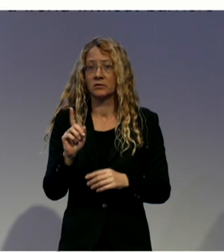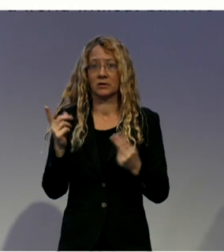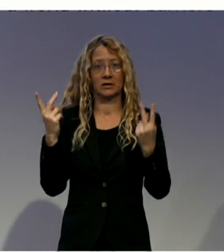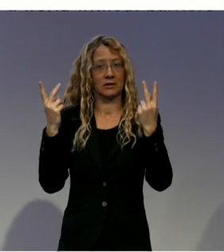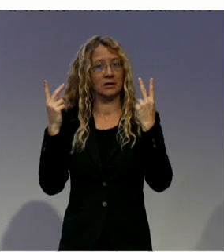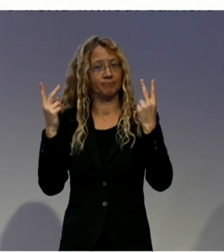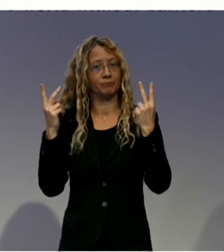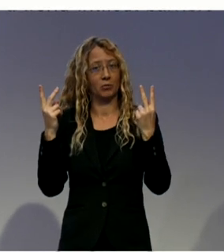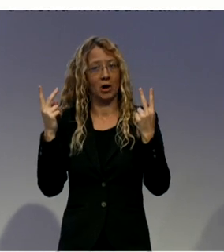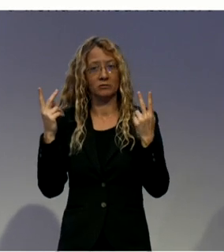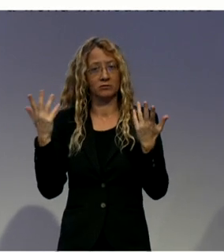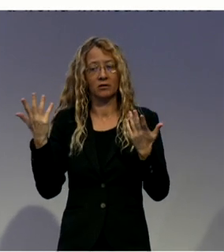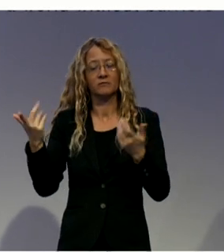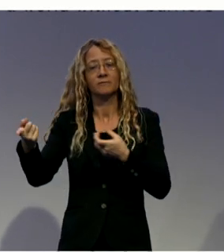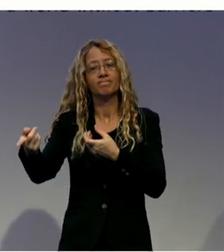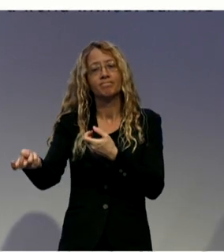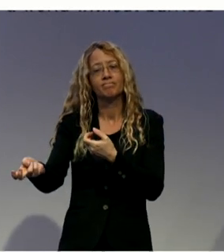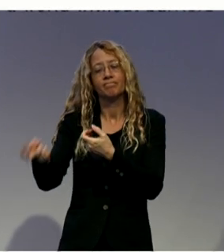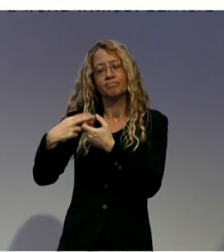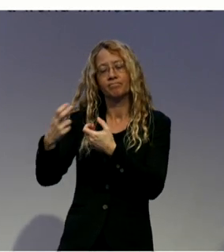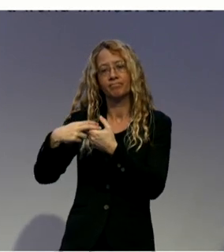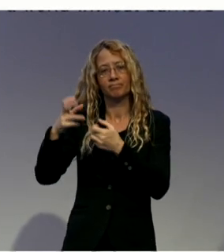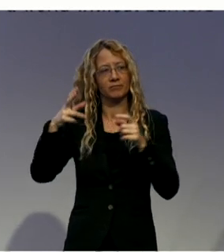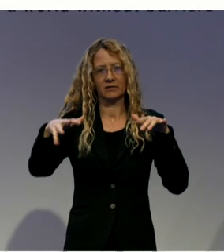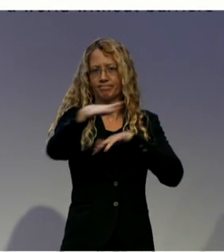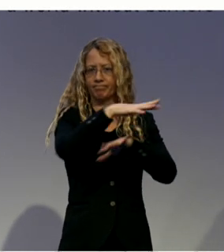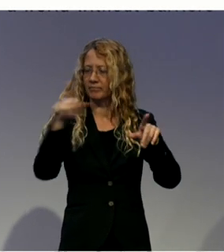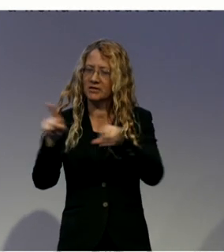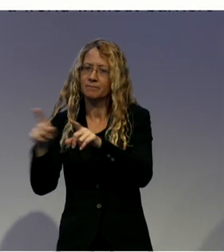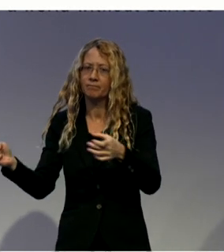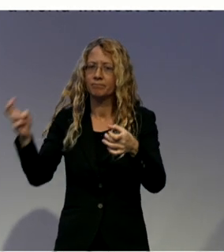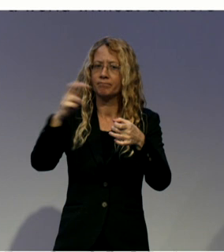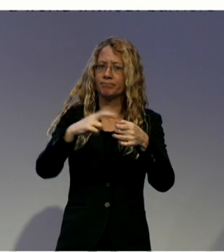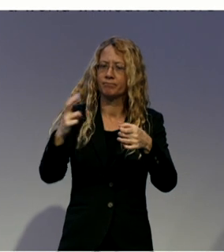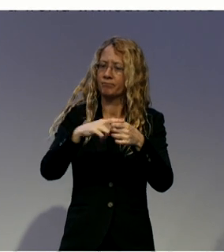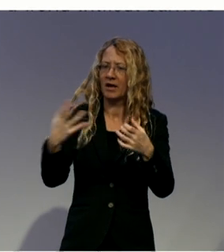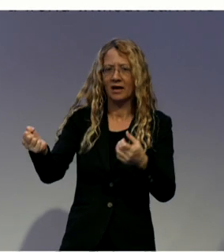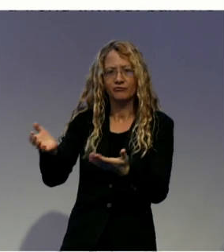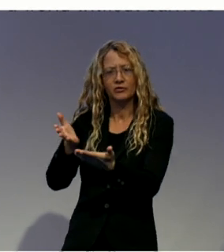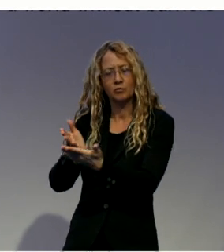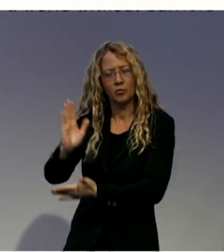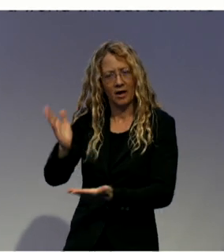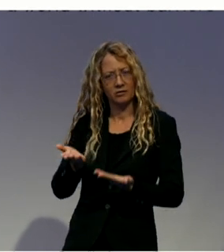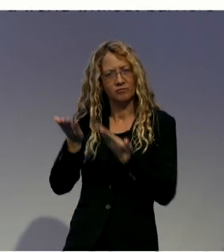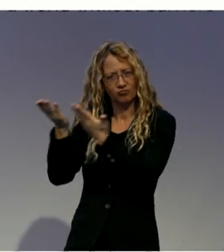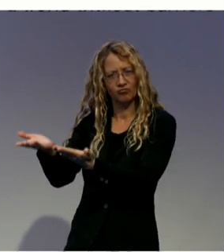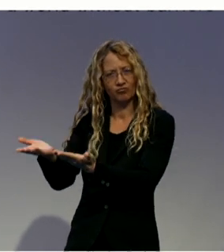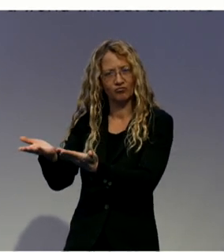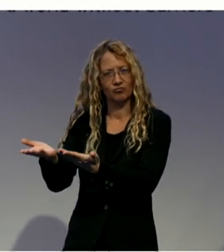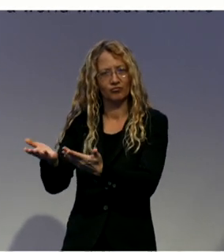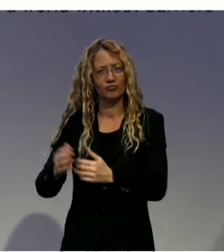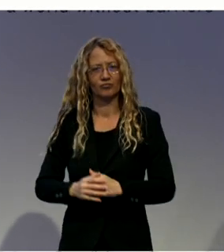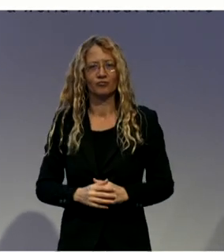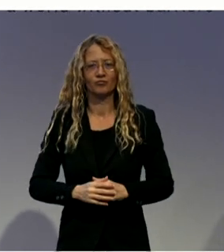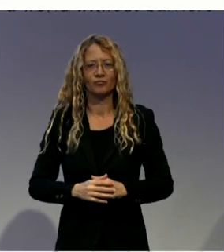as citizen. I want to remark that the fact that being an individual with a disability, no matter if you are part or not of